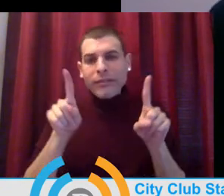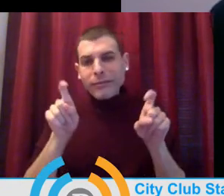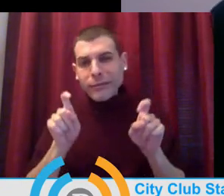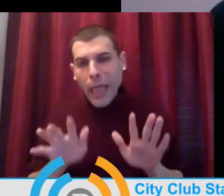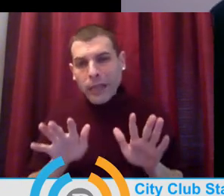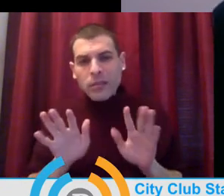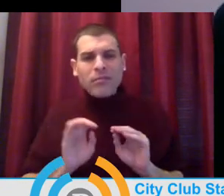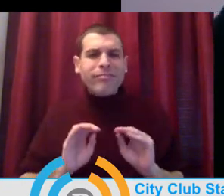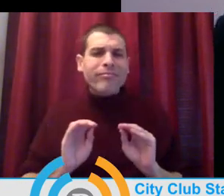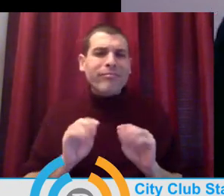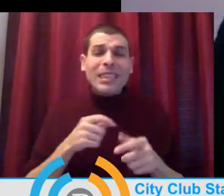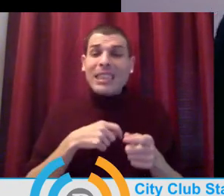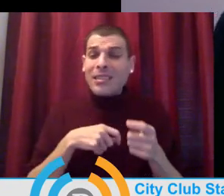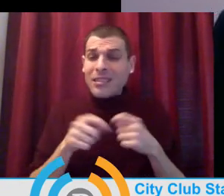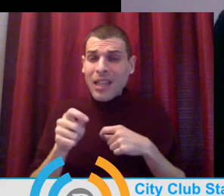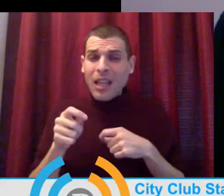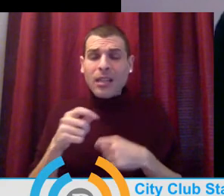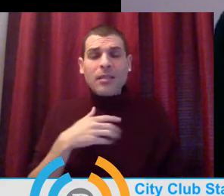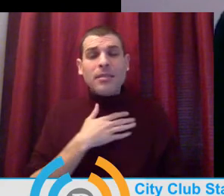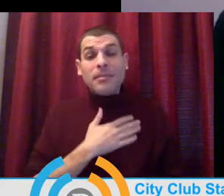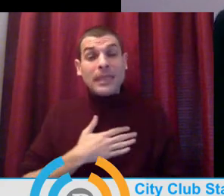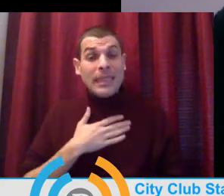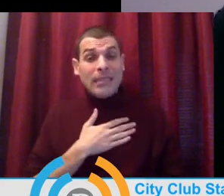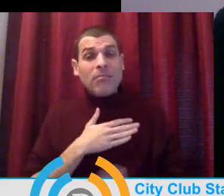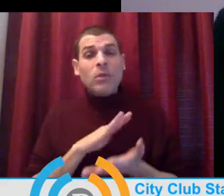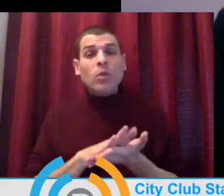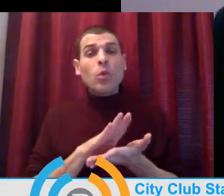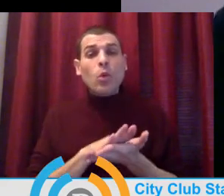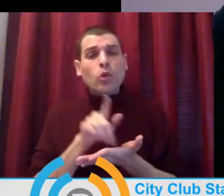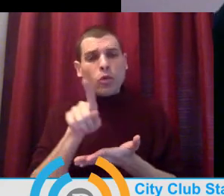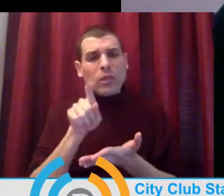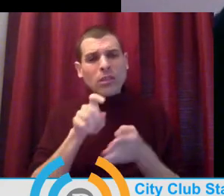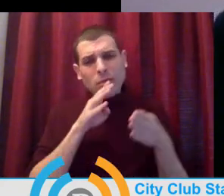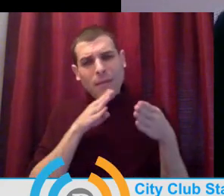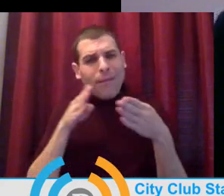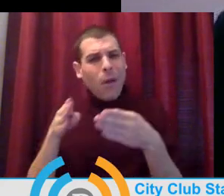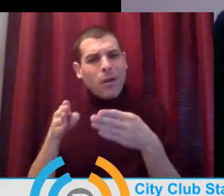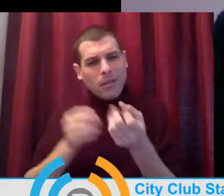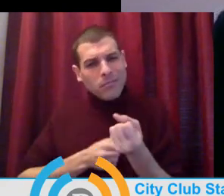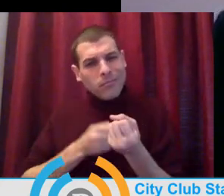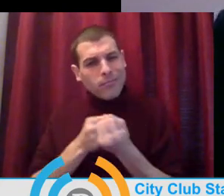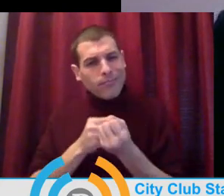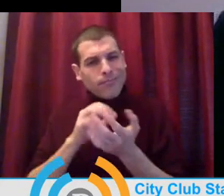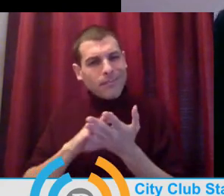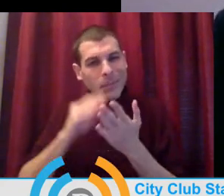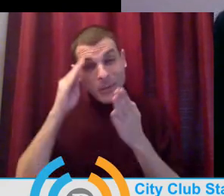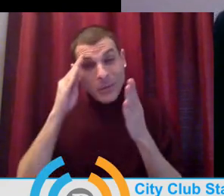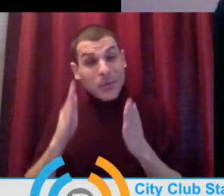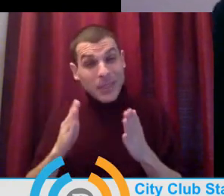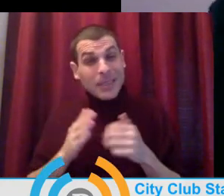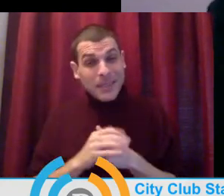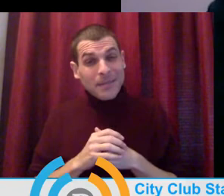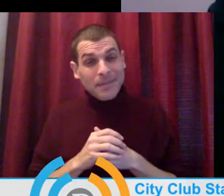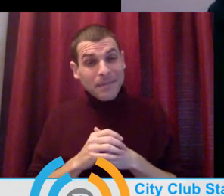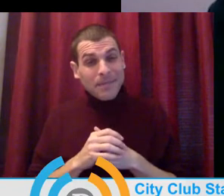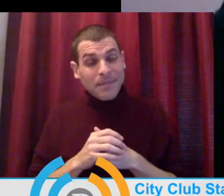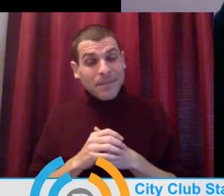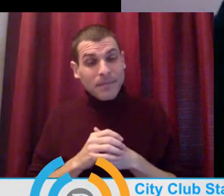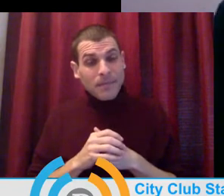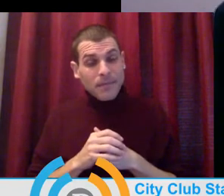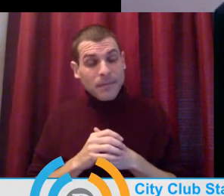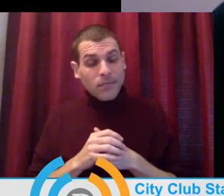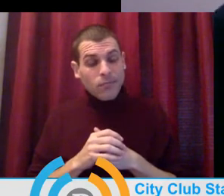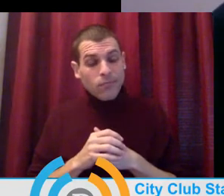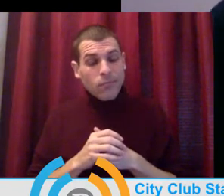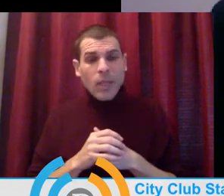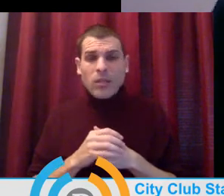like for schools to focus more on the students and of why they aren't